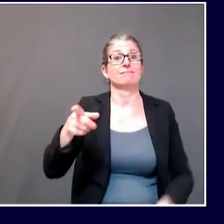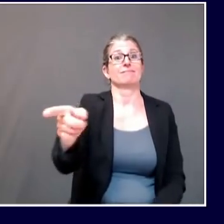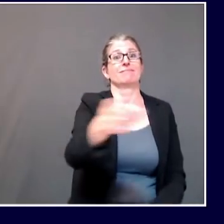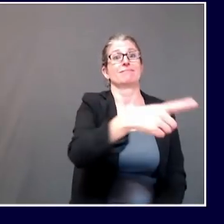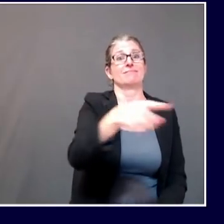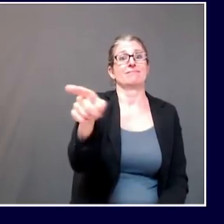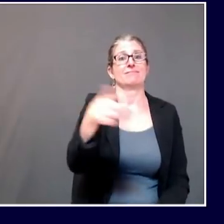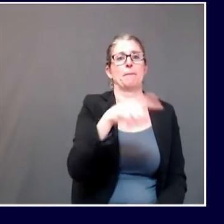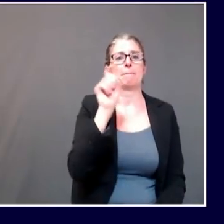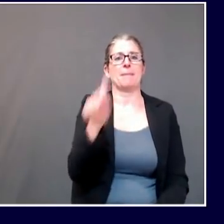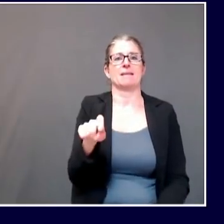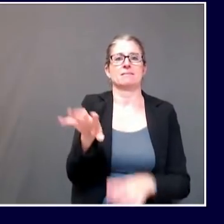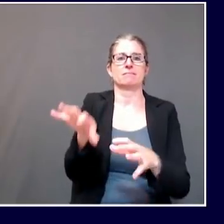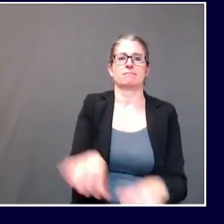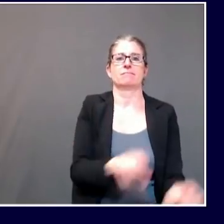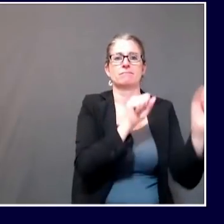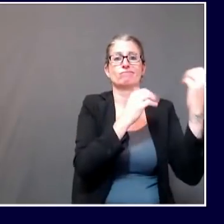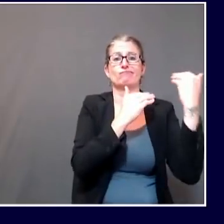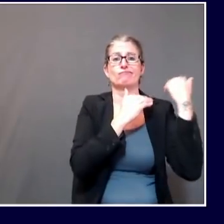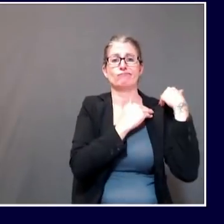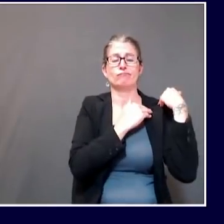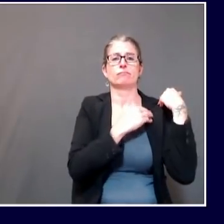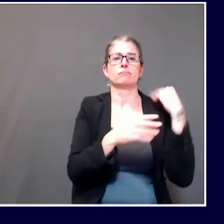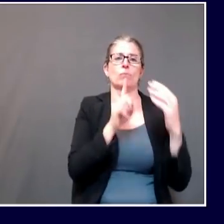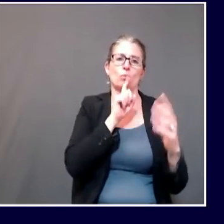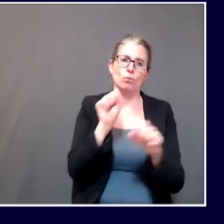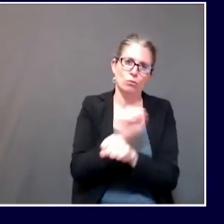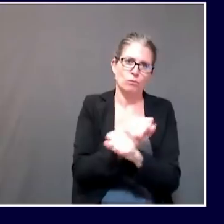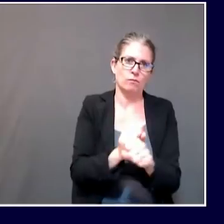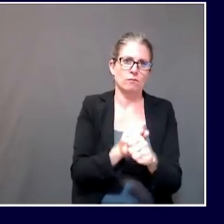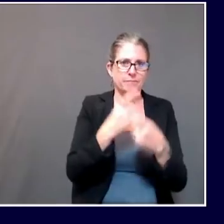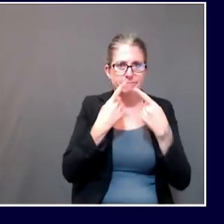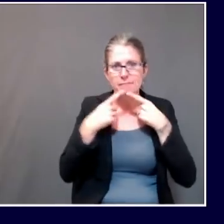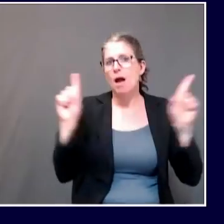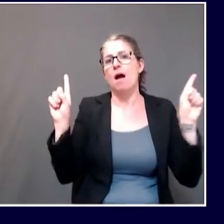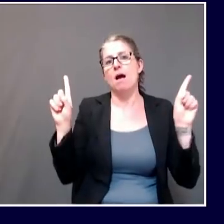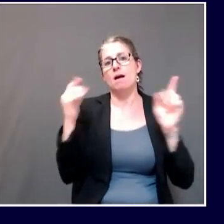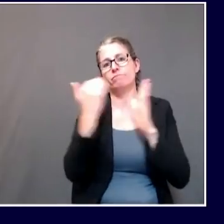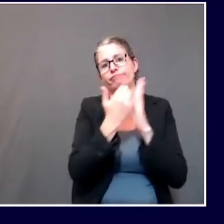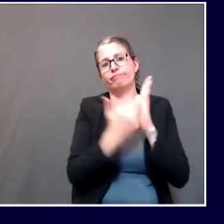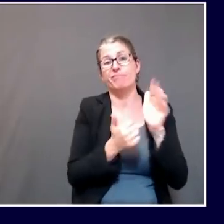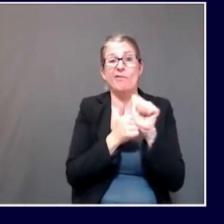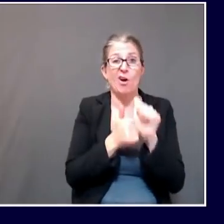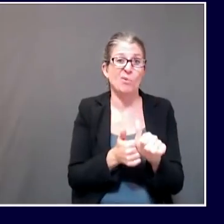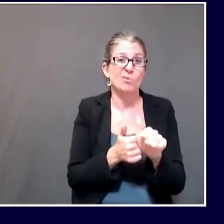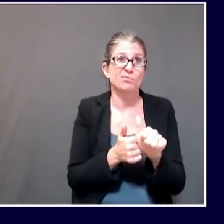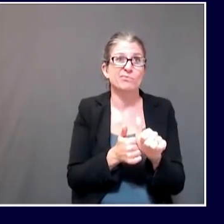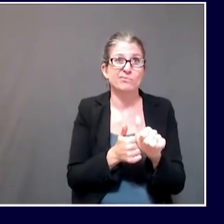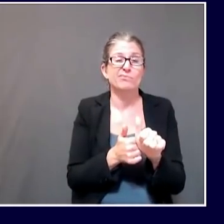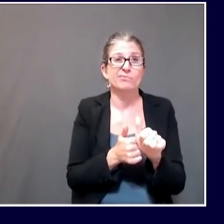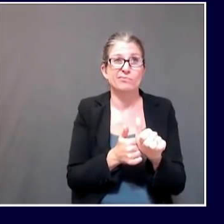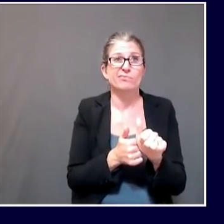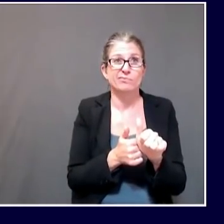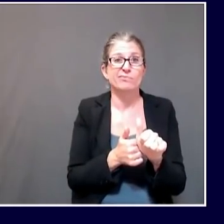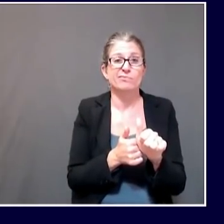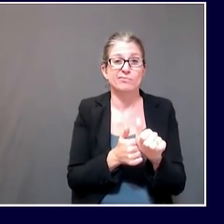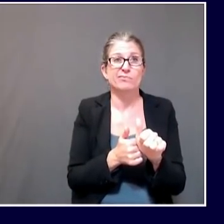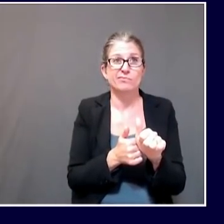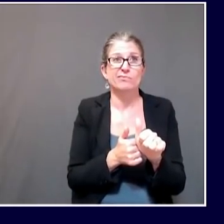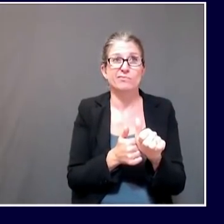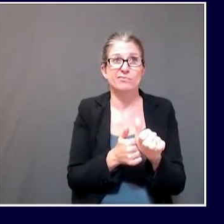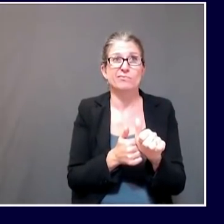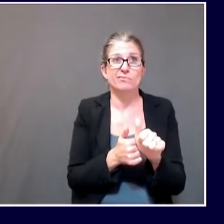have an understanding of what those requirements are and that they're able to implement them. But at the end of the day, they manage the facility